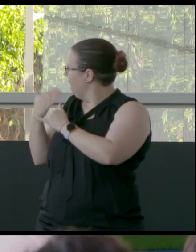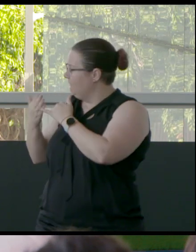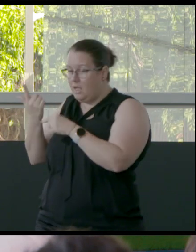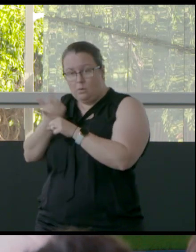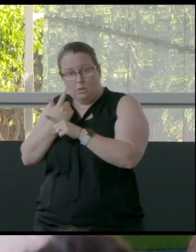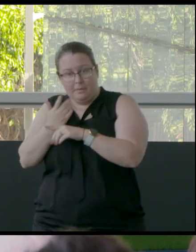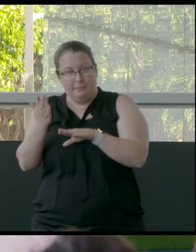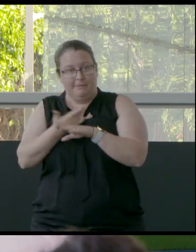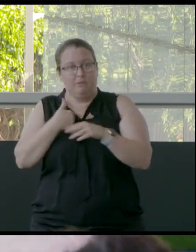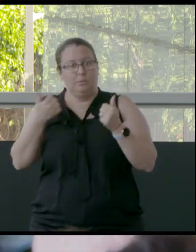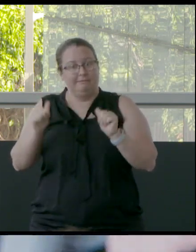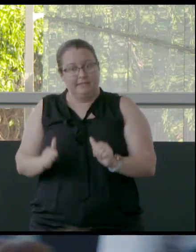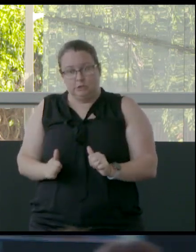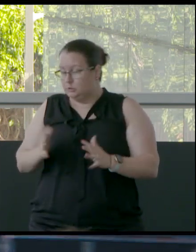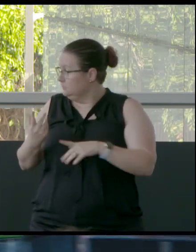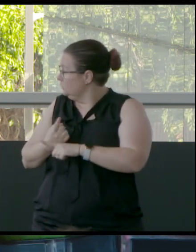before we wrap up?